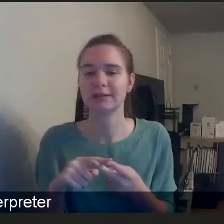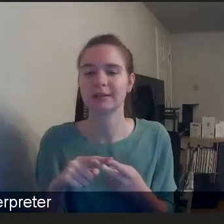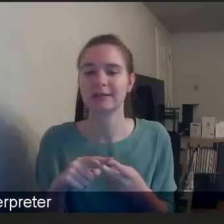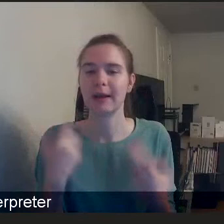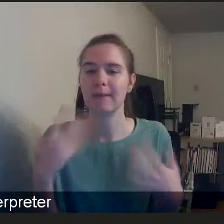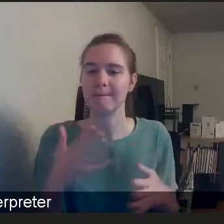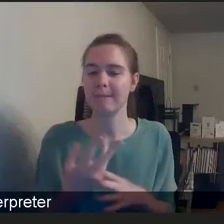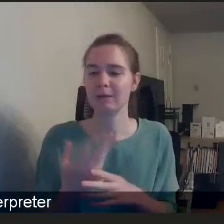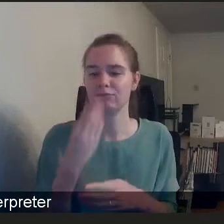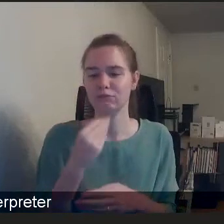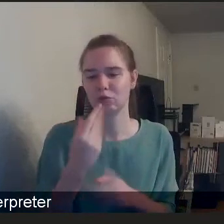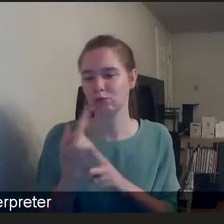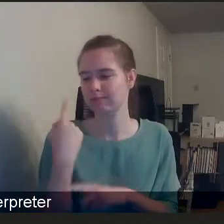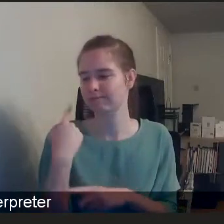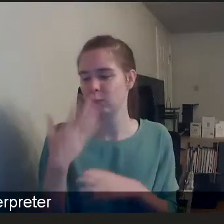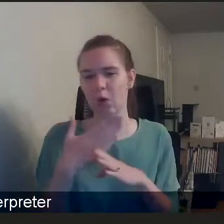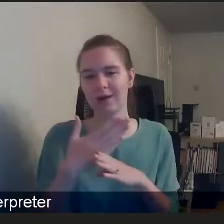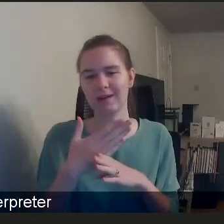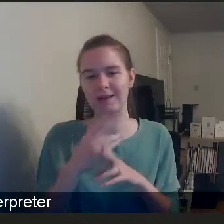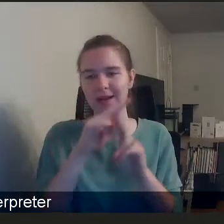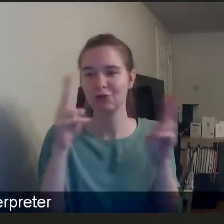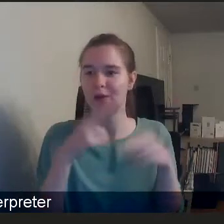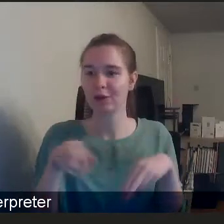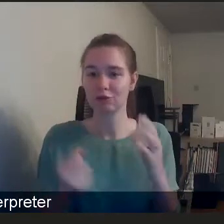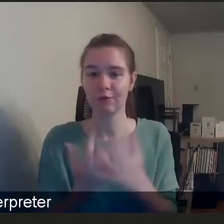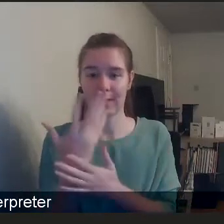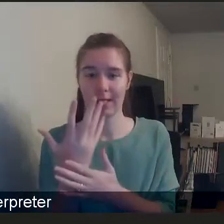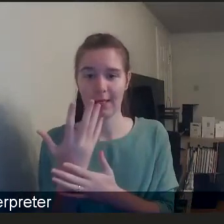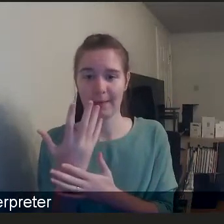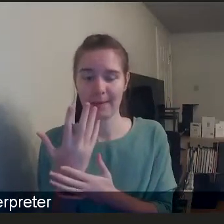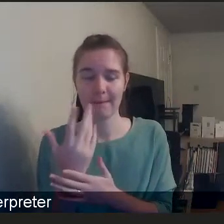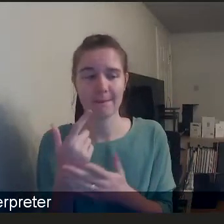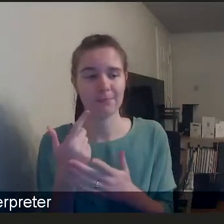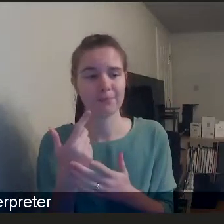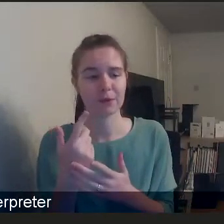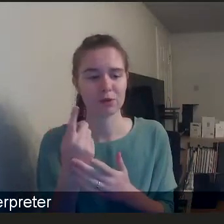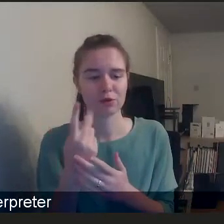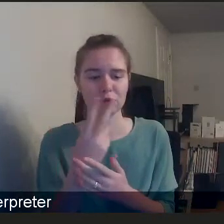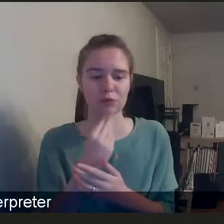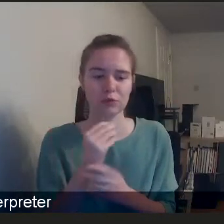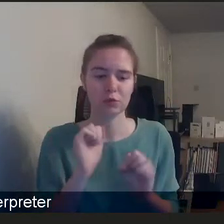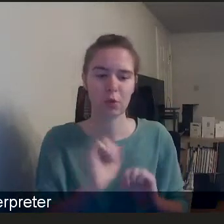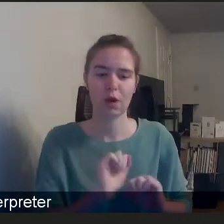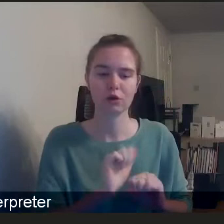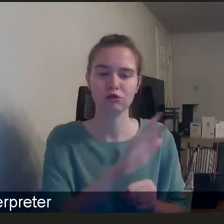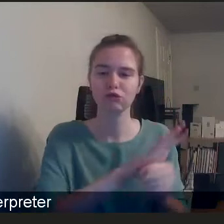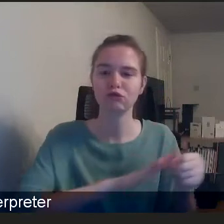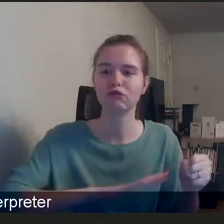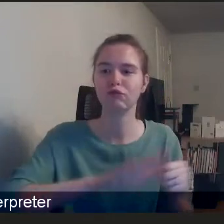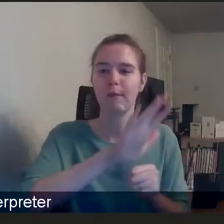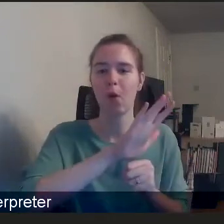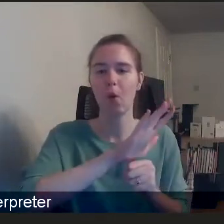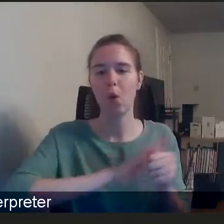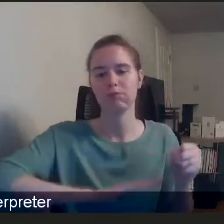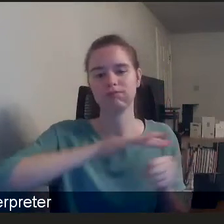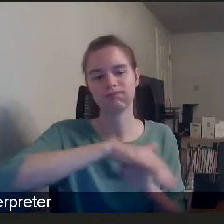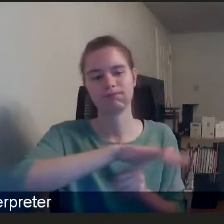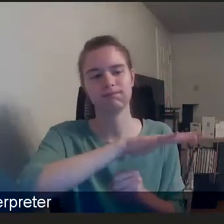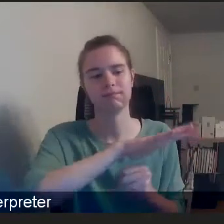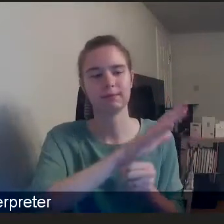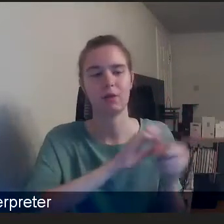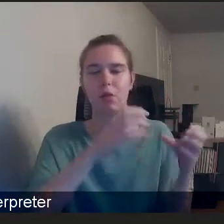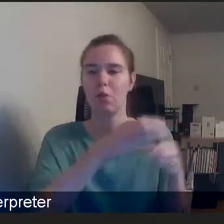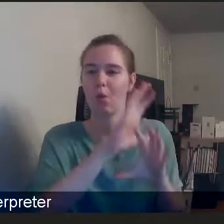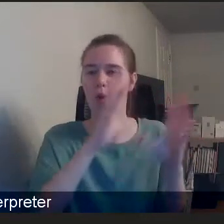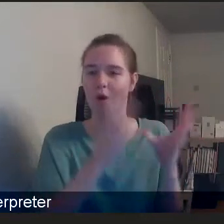international development and we used to fly to very remote parts of of the world and we get in these little